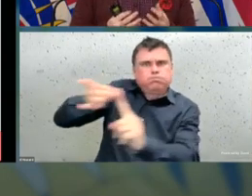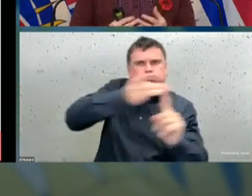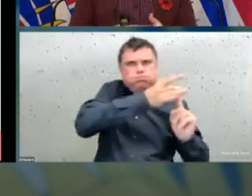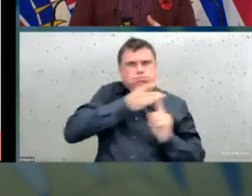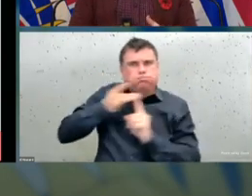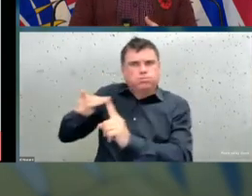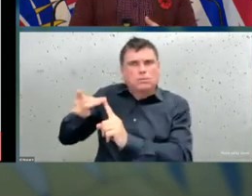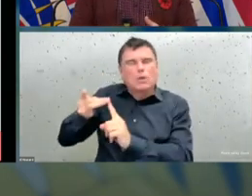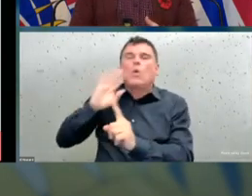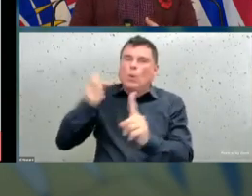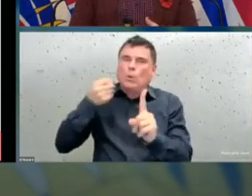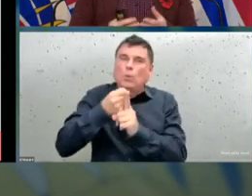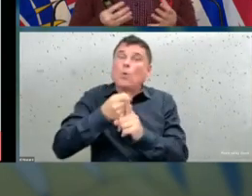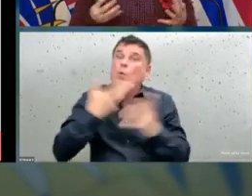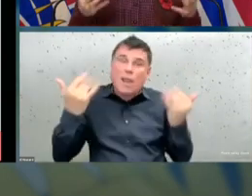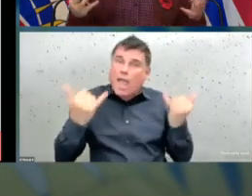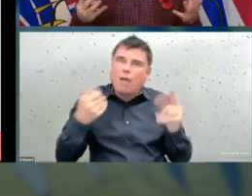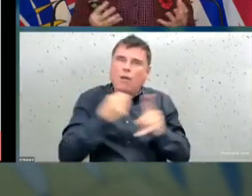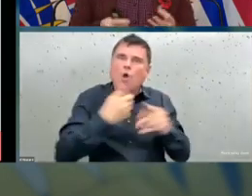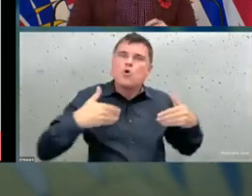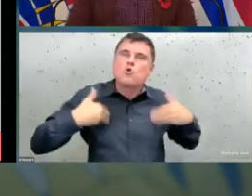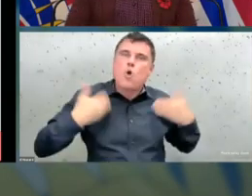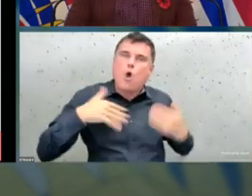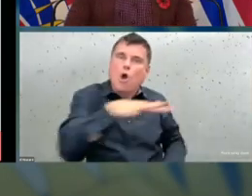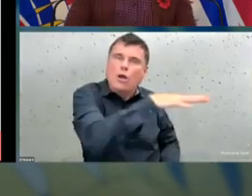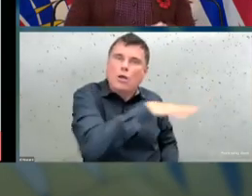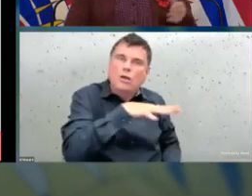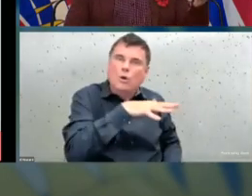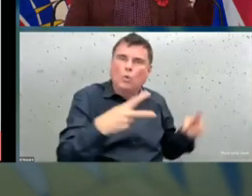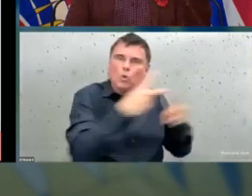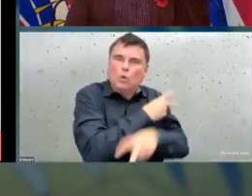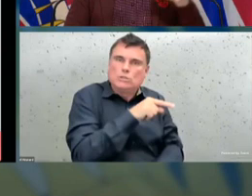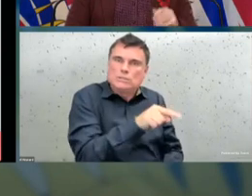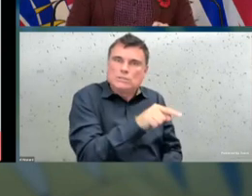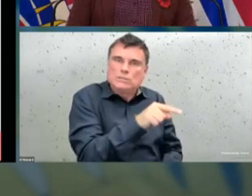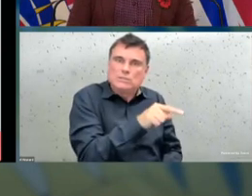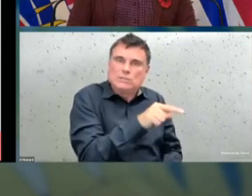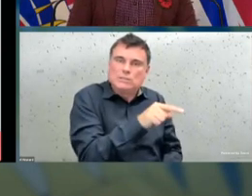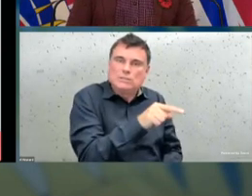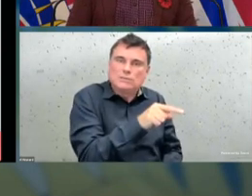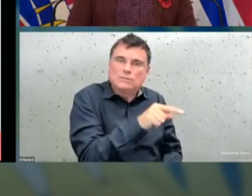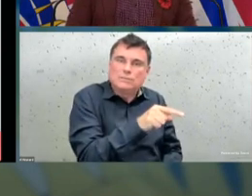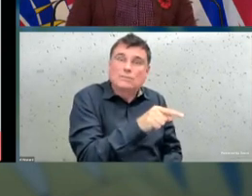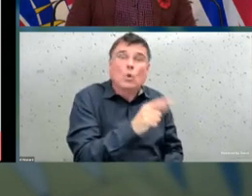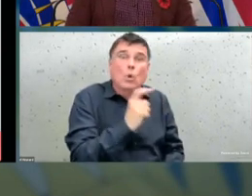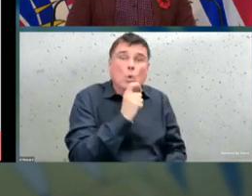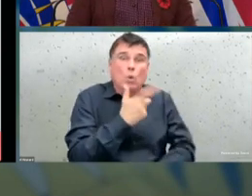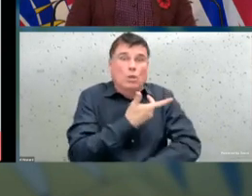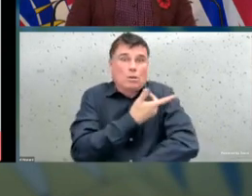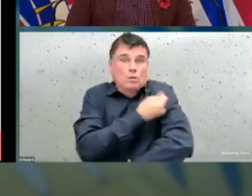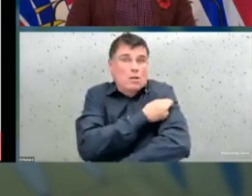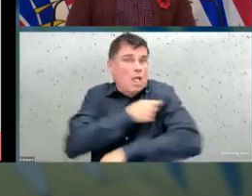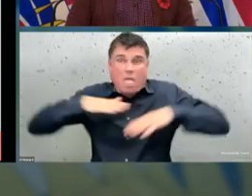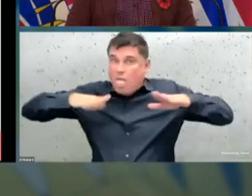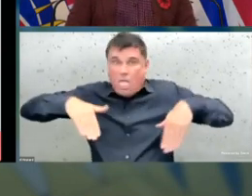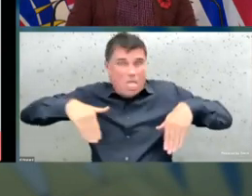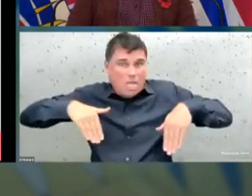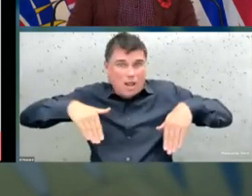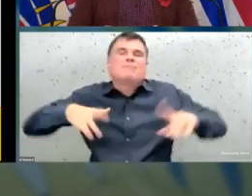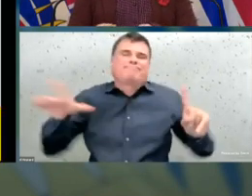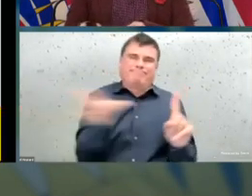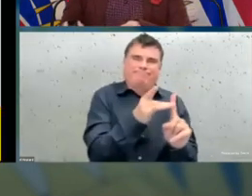the protection of immunization that we have had across the province, we would have had a much more challenging situation.